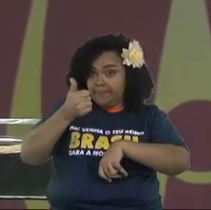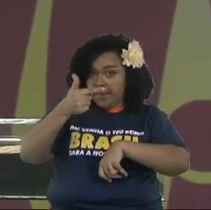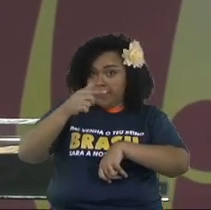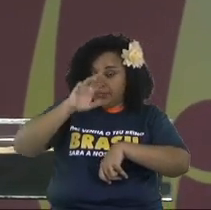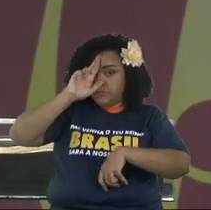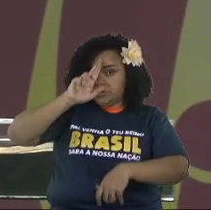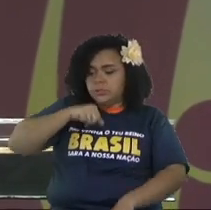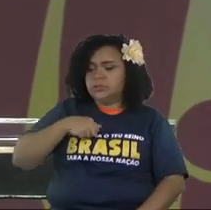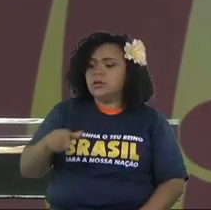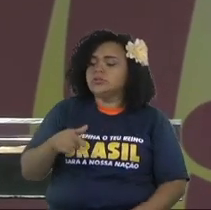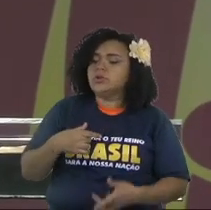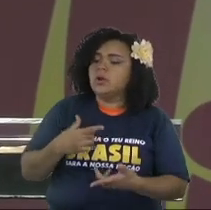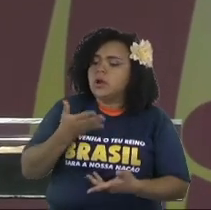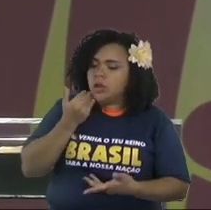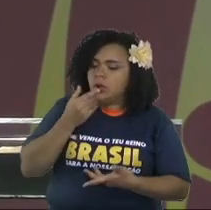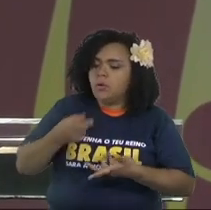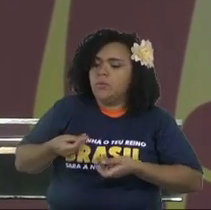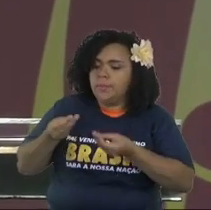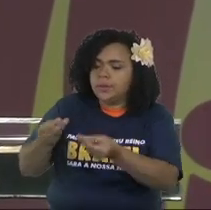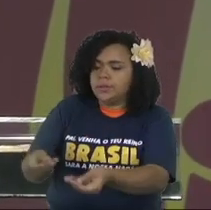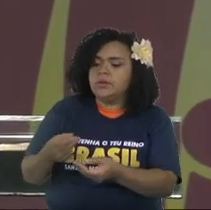and when it was like